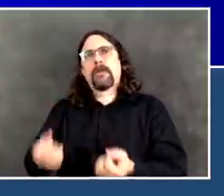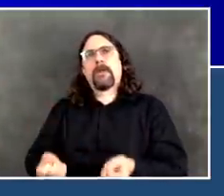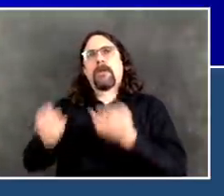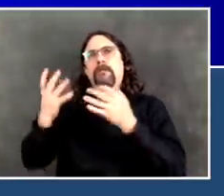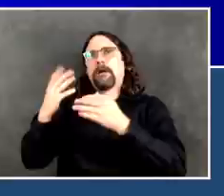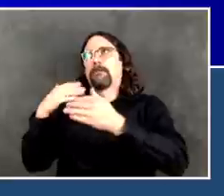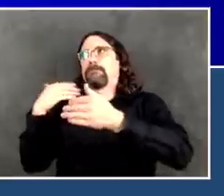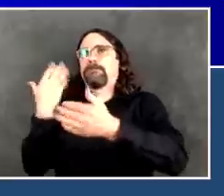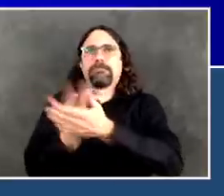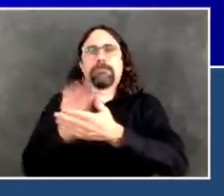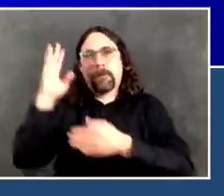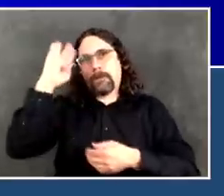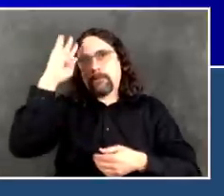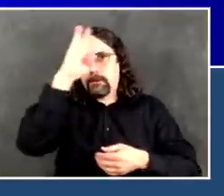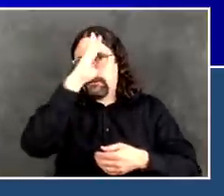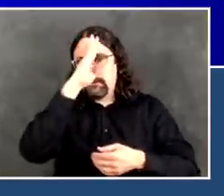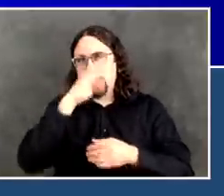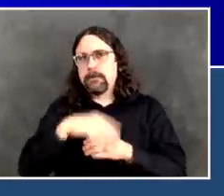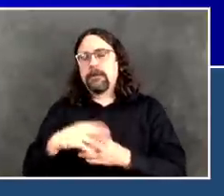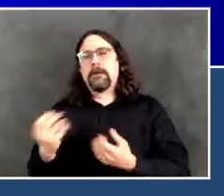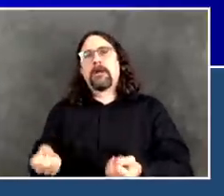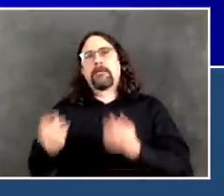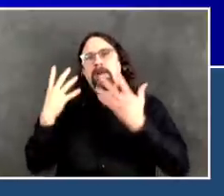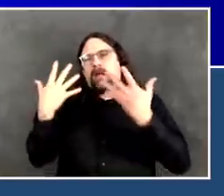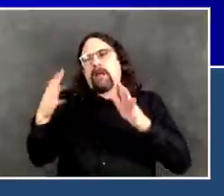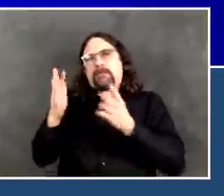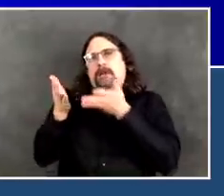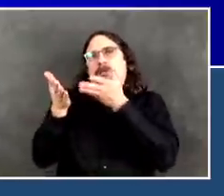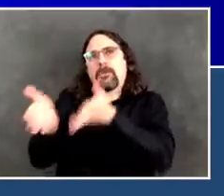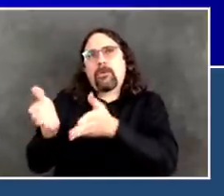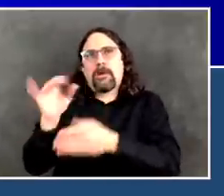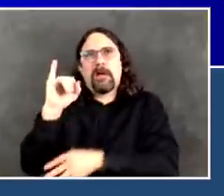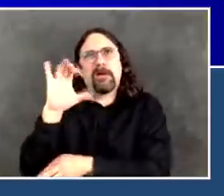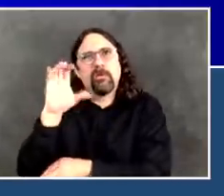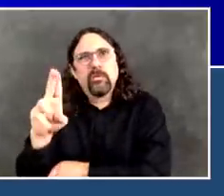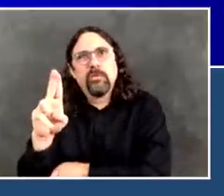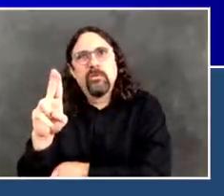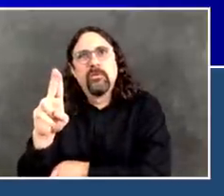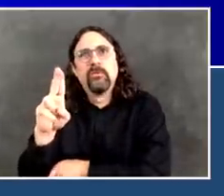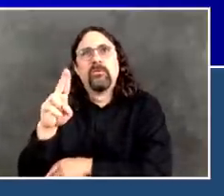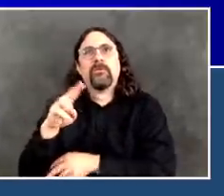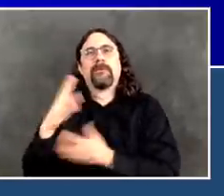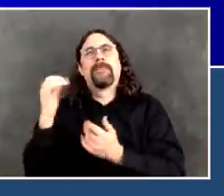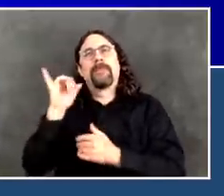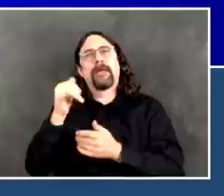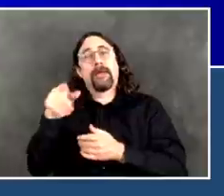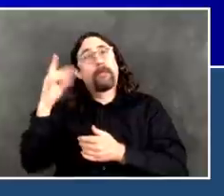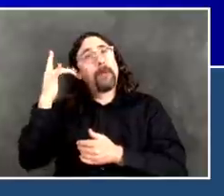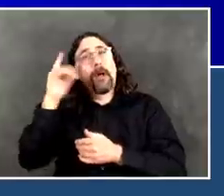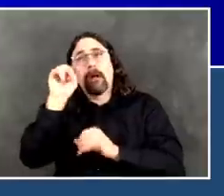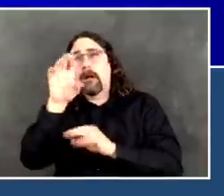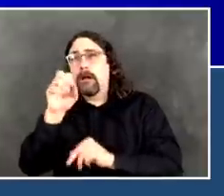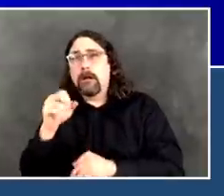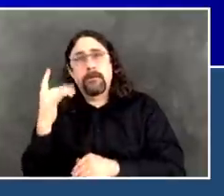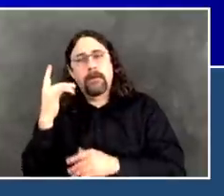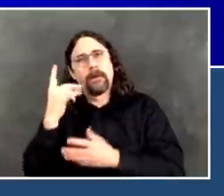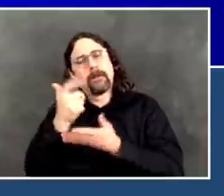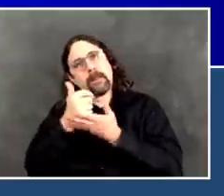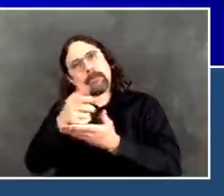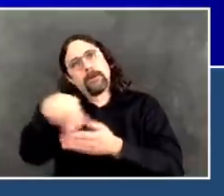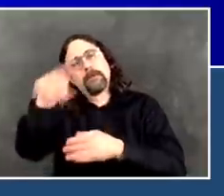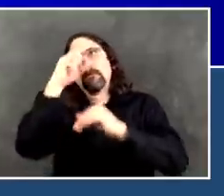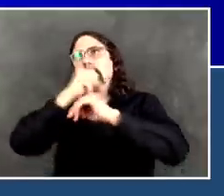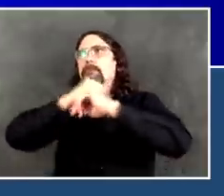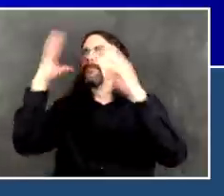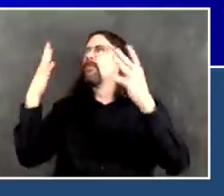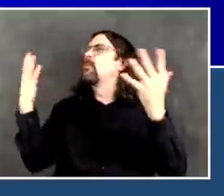and nurses and healthcare workers, the extraordinary long hours they fought through. The fact that we had to bring in the military,